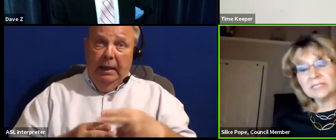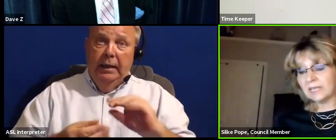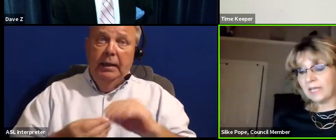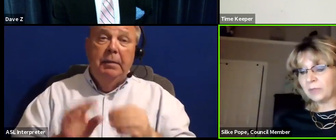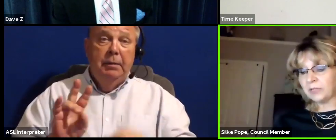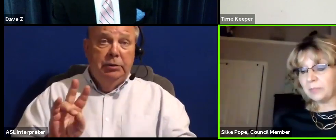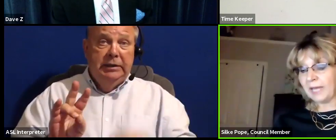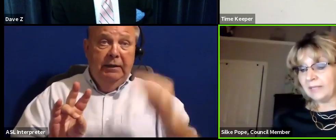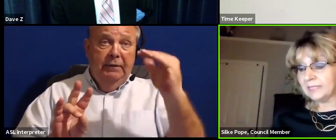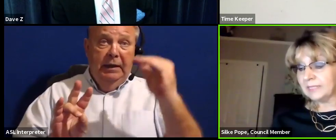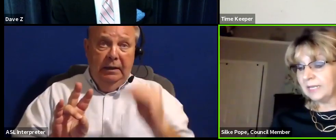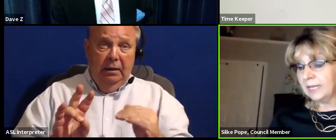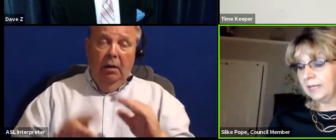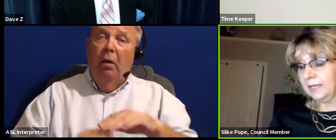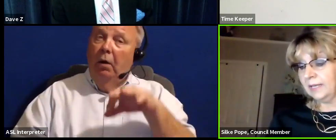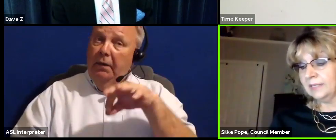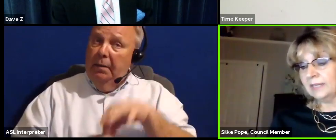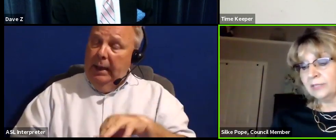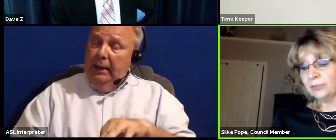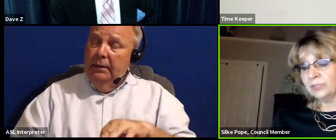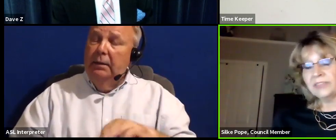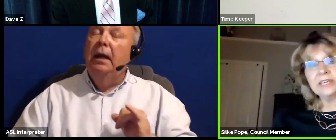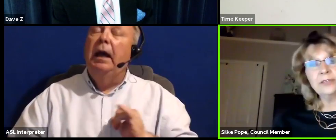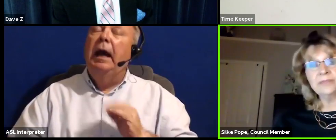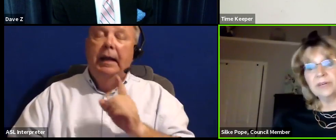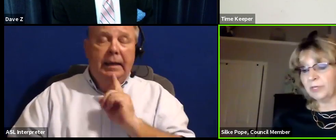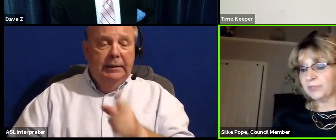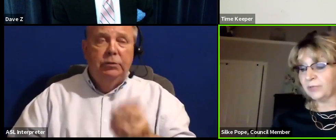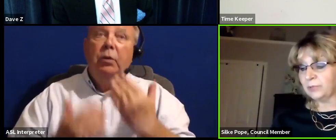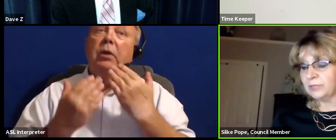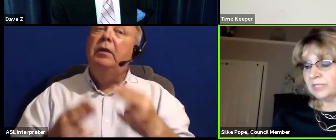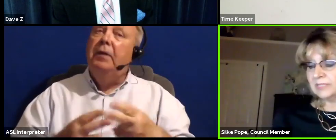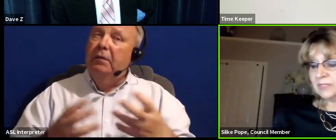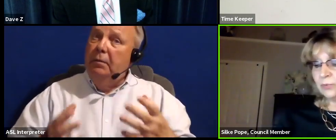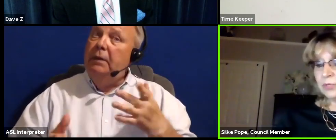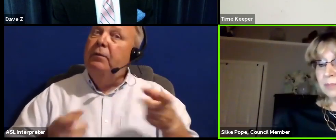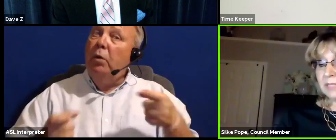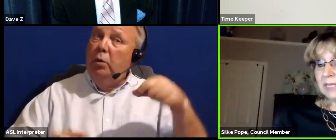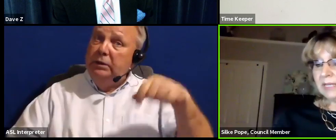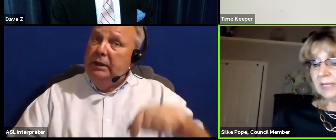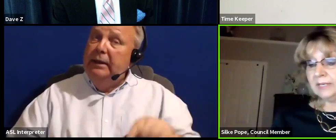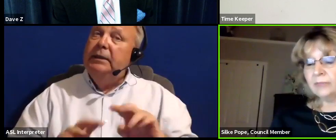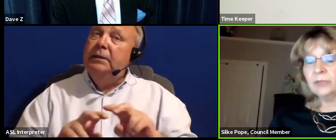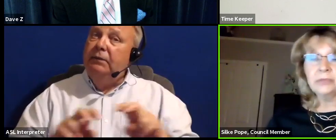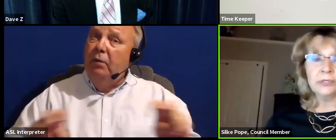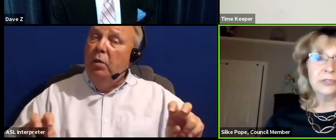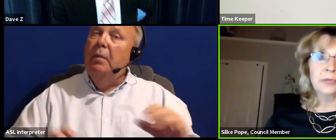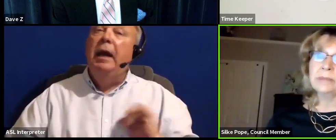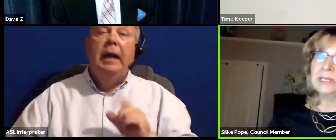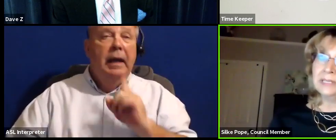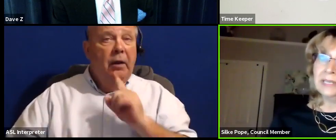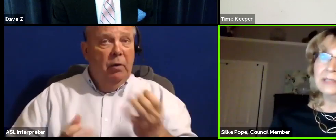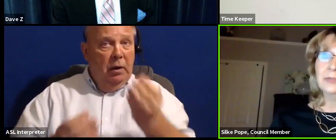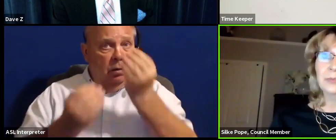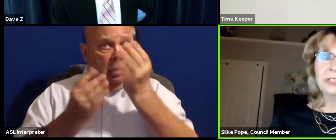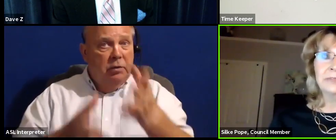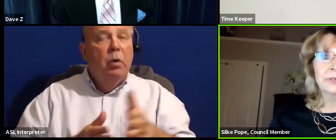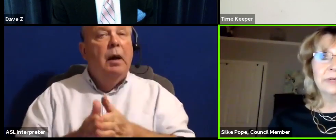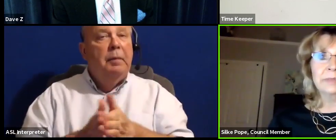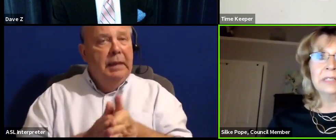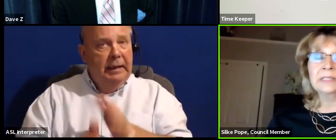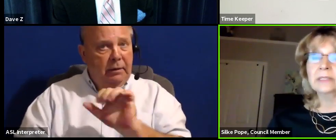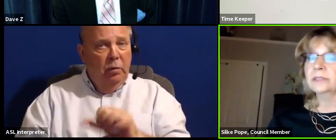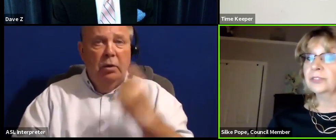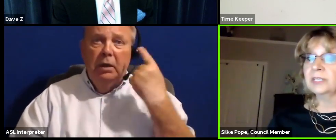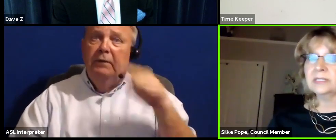seven this time on the ballot. And I certainly thank you very much for hosting this forum. And I really want you to know I'm dedicated to working